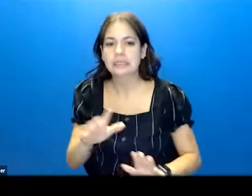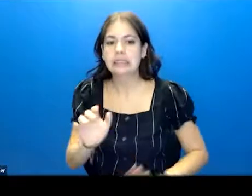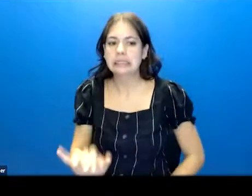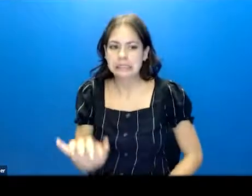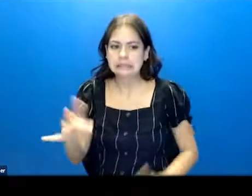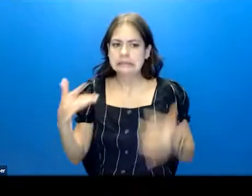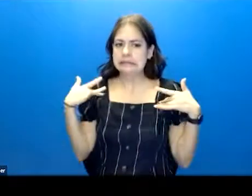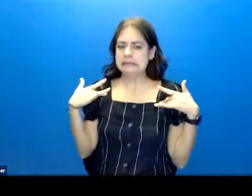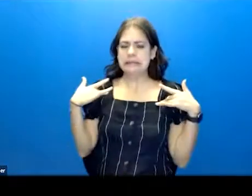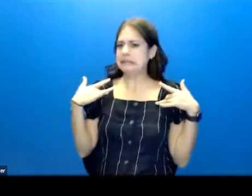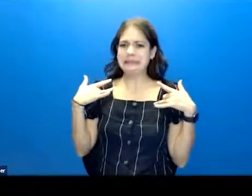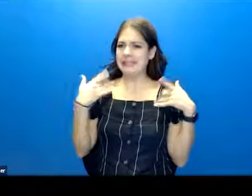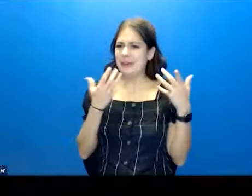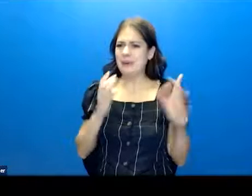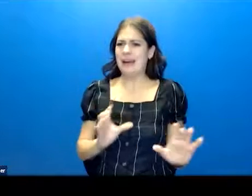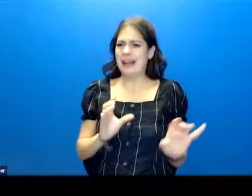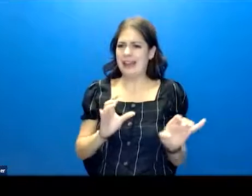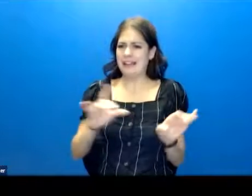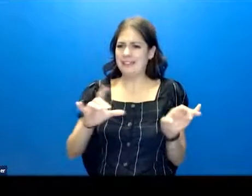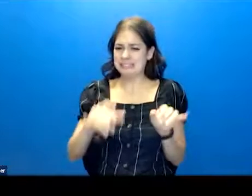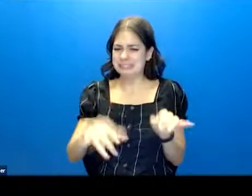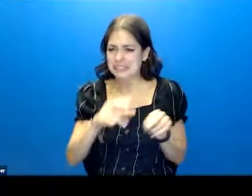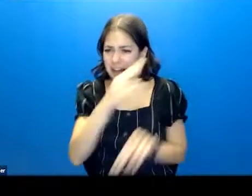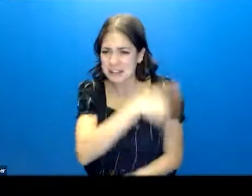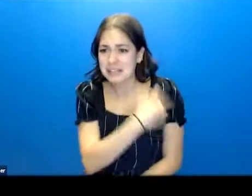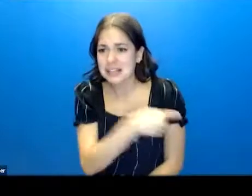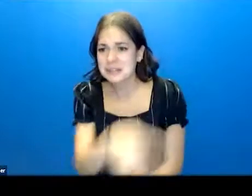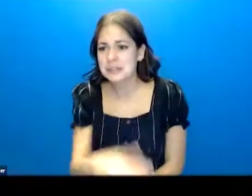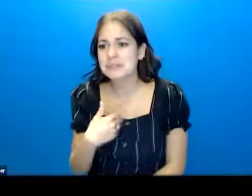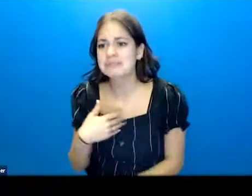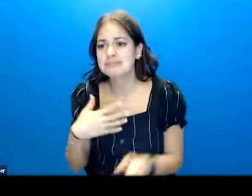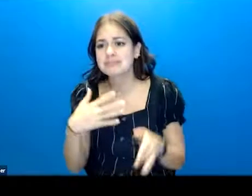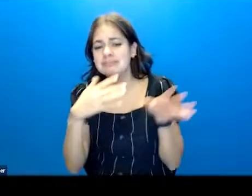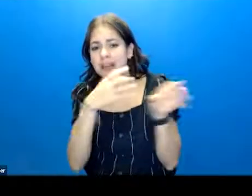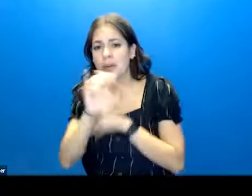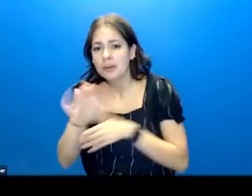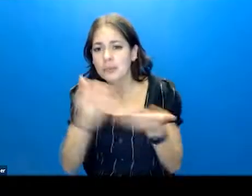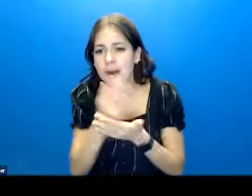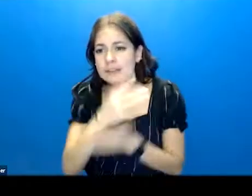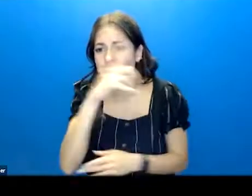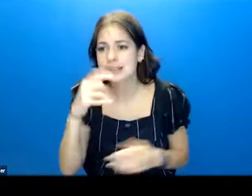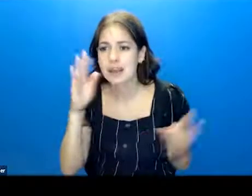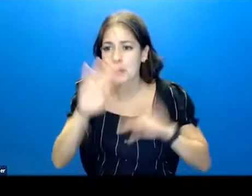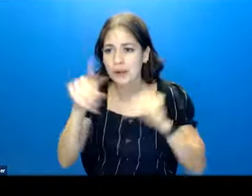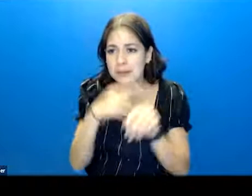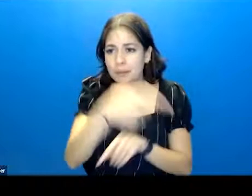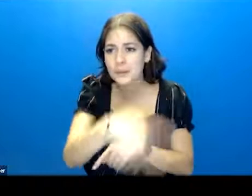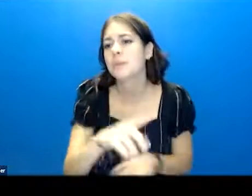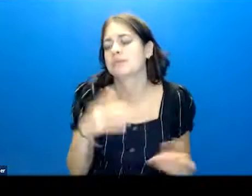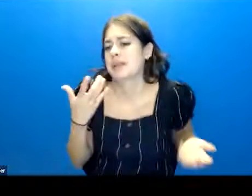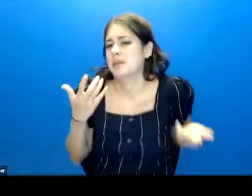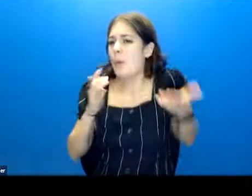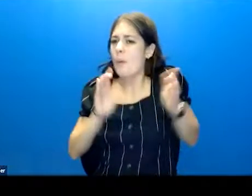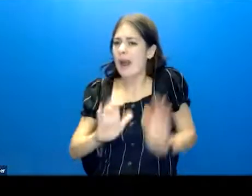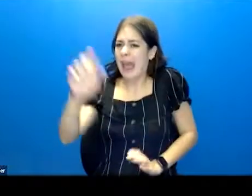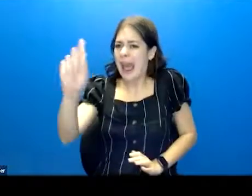kind of don't want to have to hospitalize you. Take away your rights because I'm worried about you. I don't want to